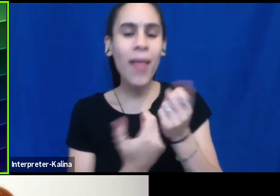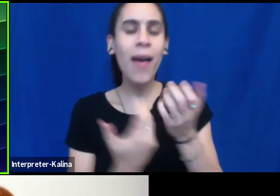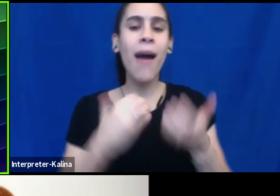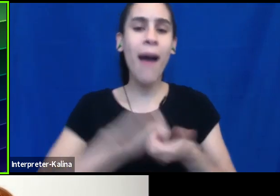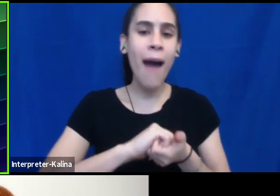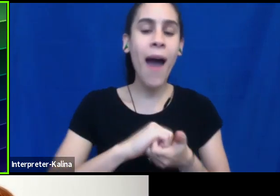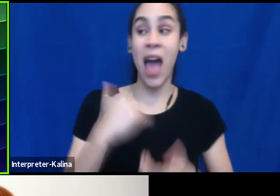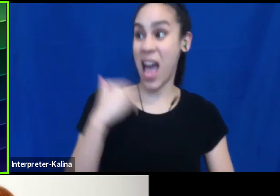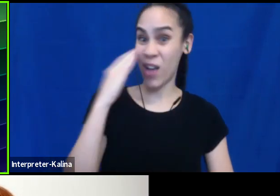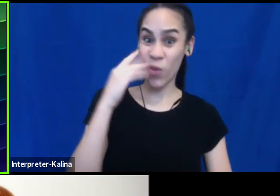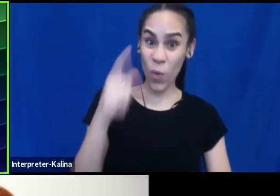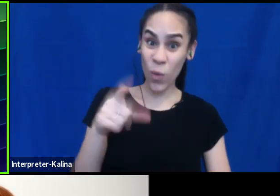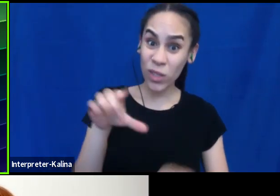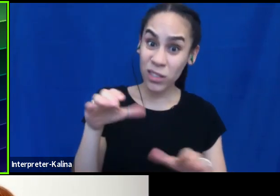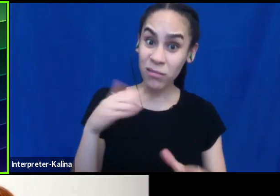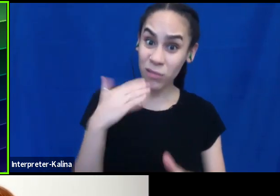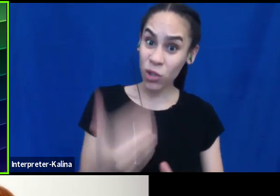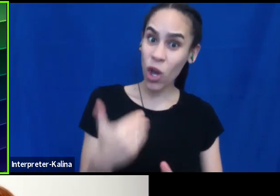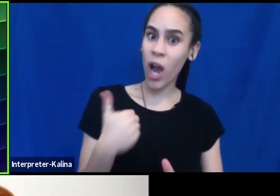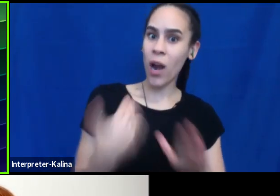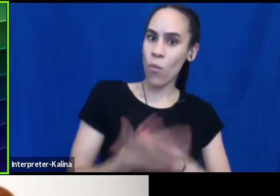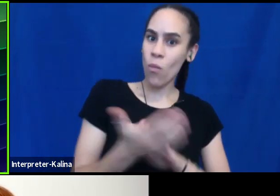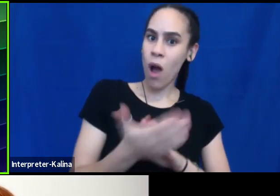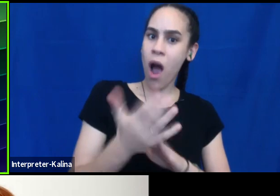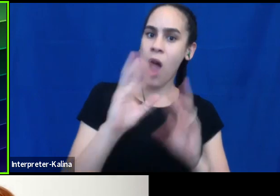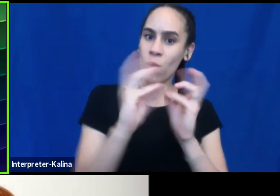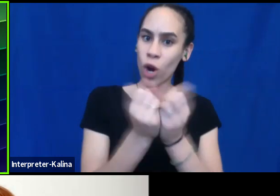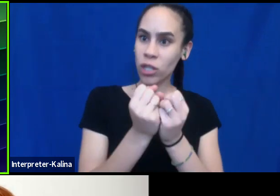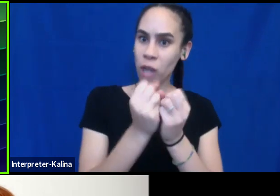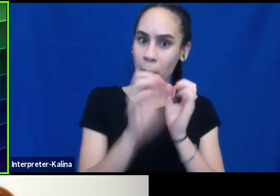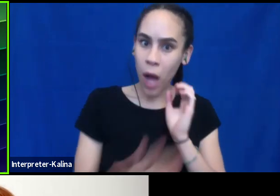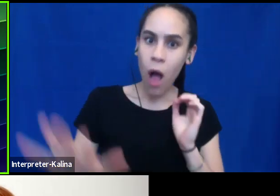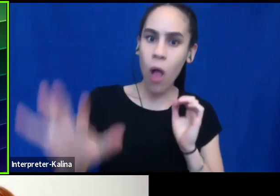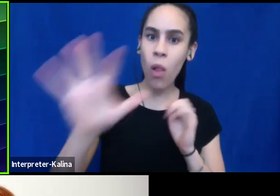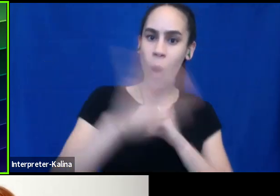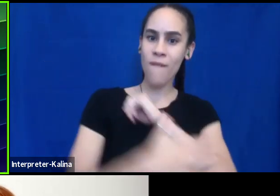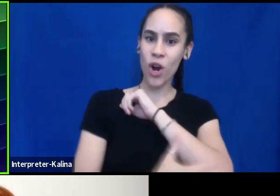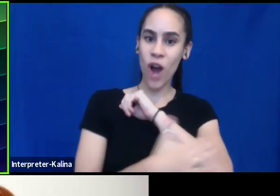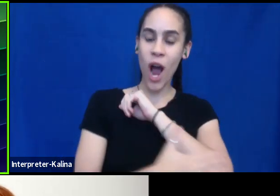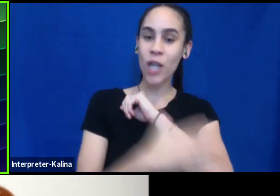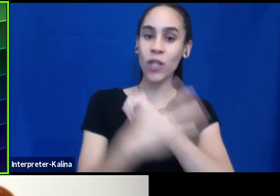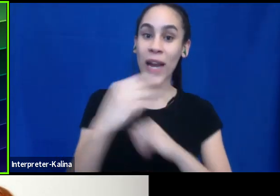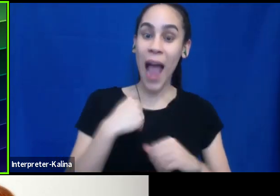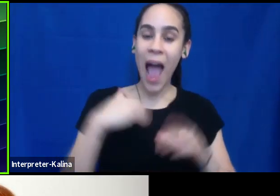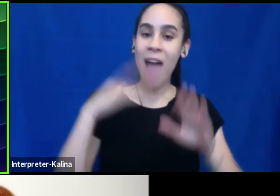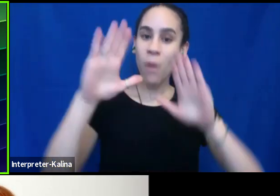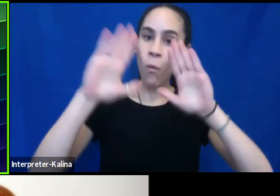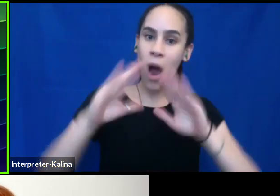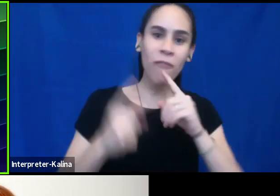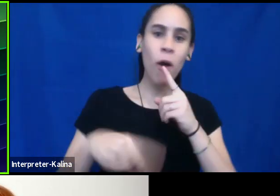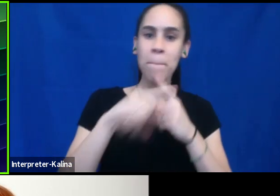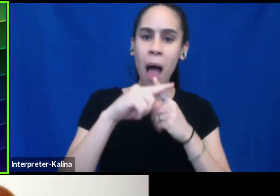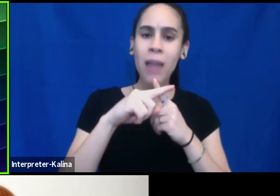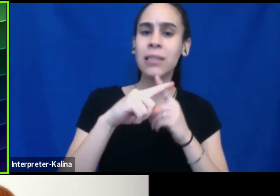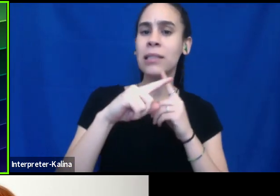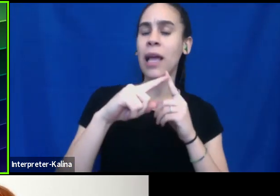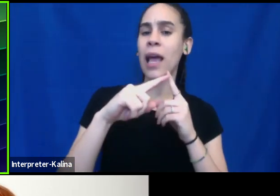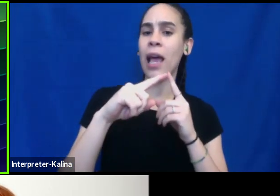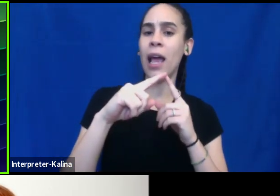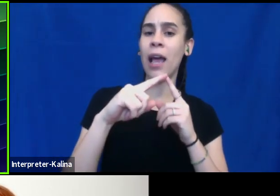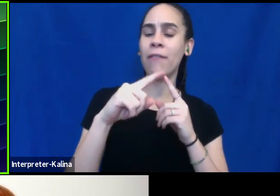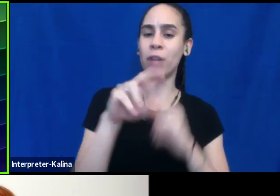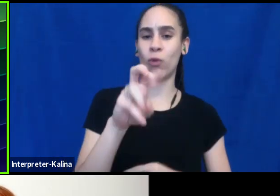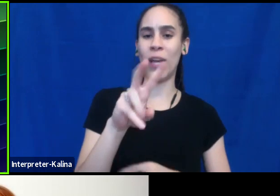good because we were running these workshops across the country and I'm just getting rave reviews and seeing the change. Um,